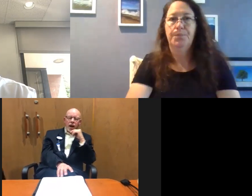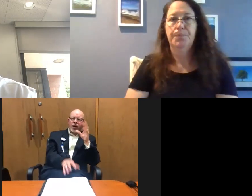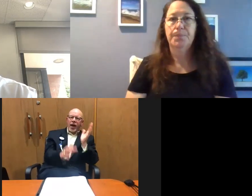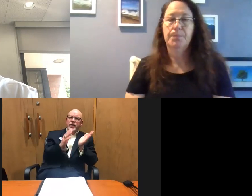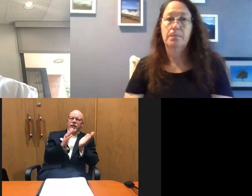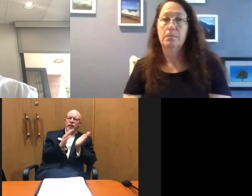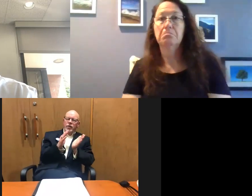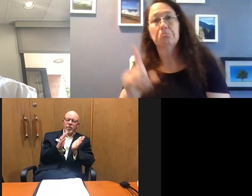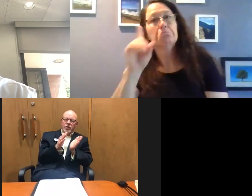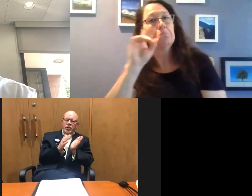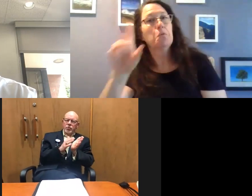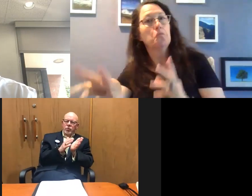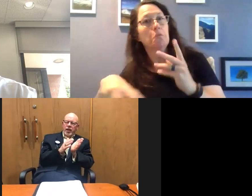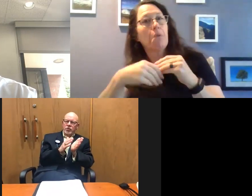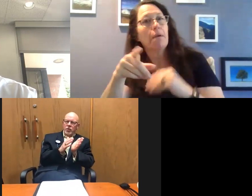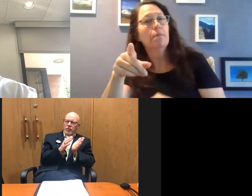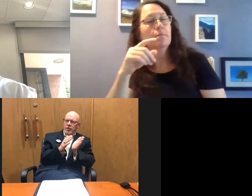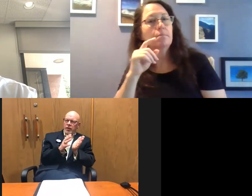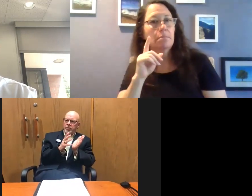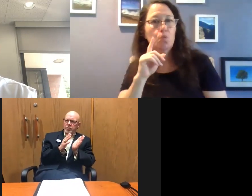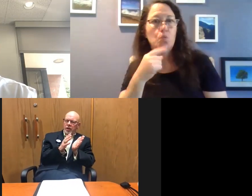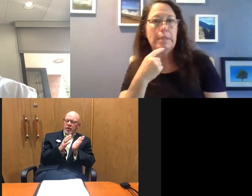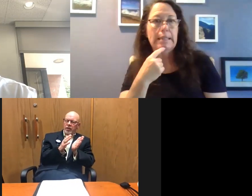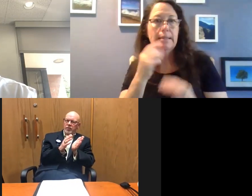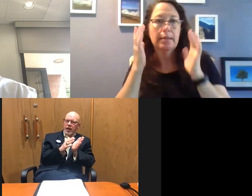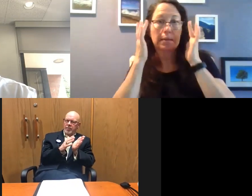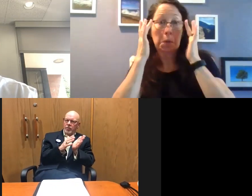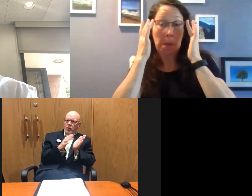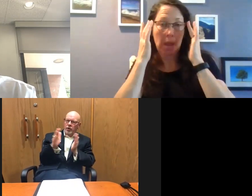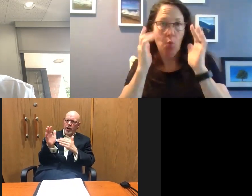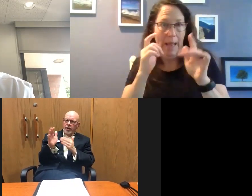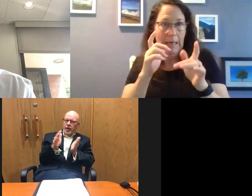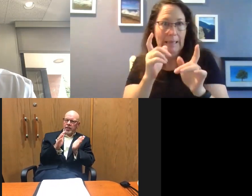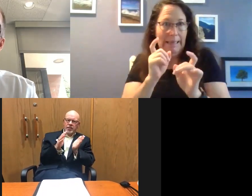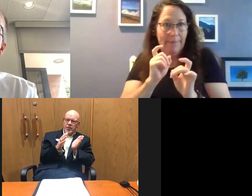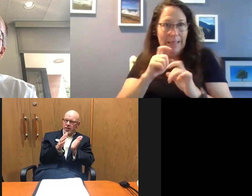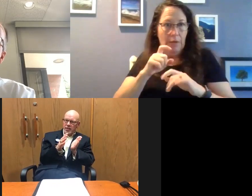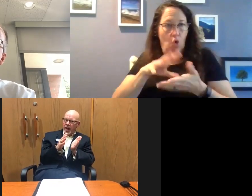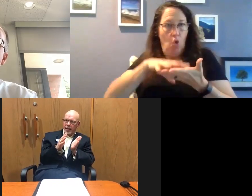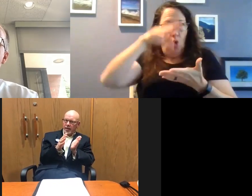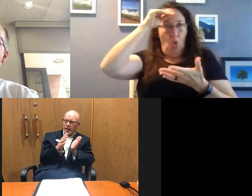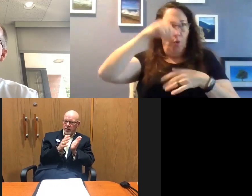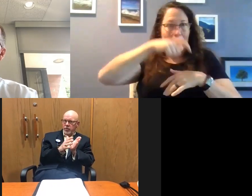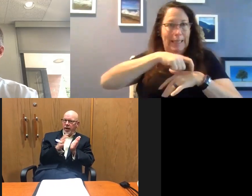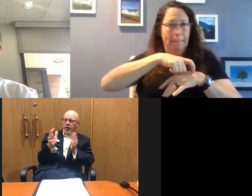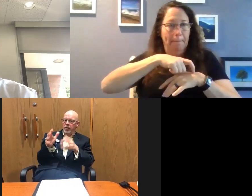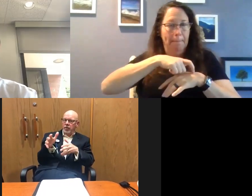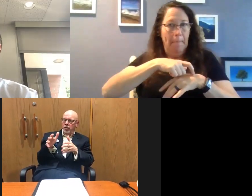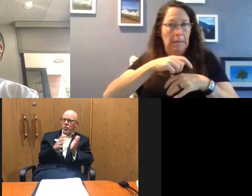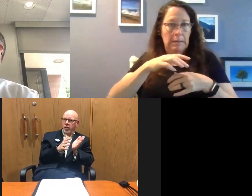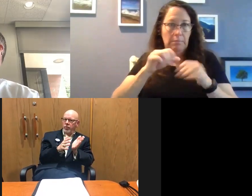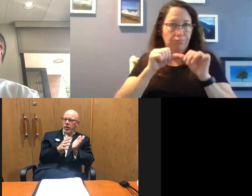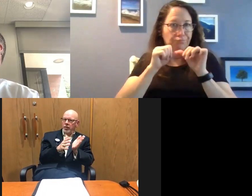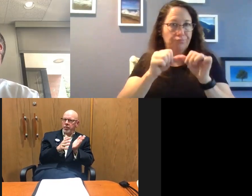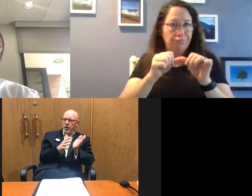I would add to that, you know, and I mentioned we had sort of a, a bit of a gift of time that we're learning. mean, this isn't a static understanding of